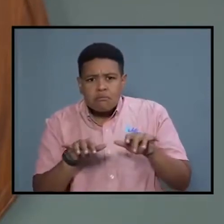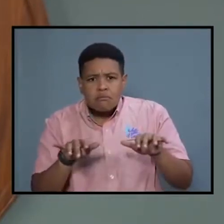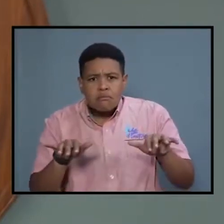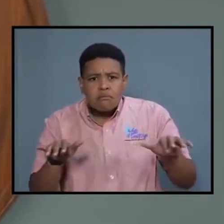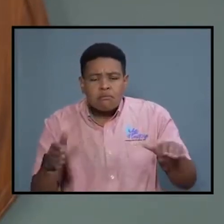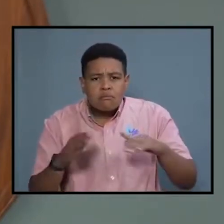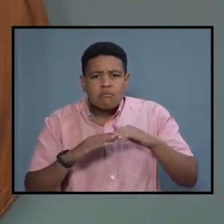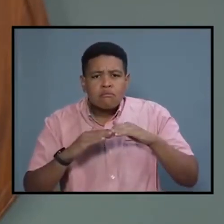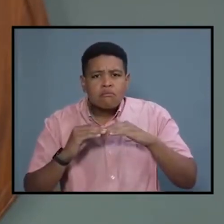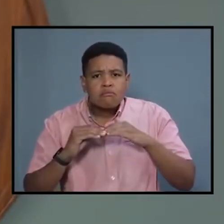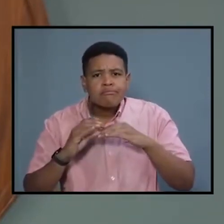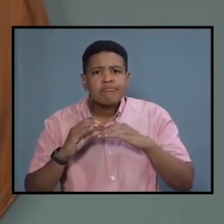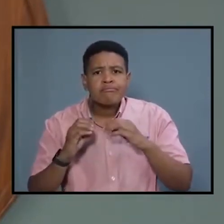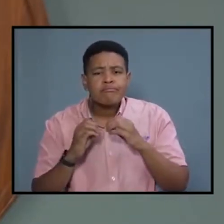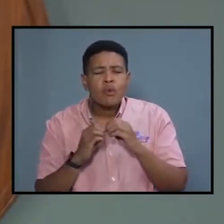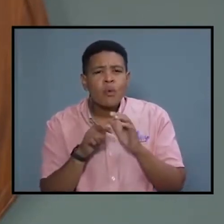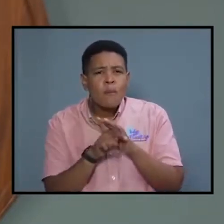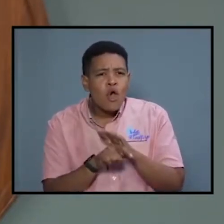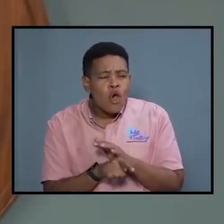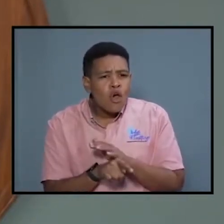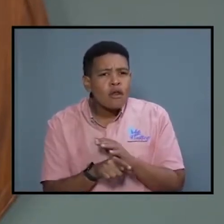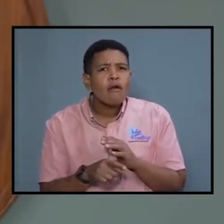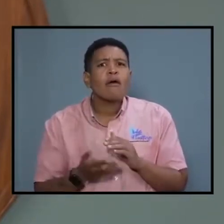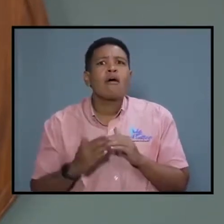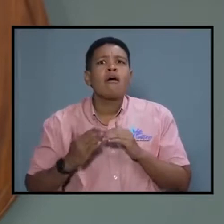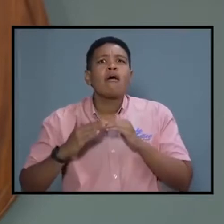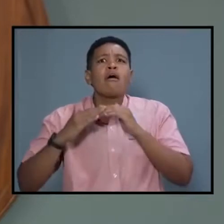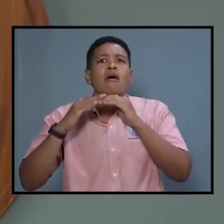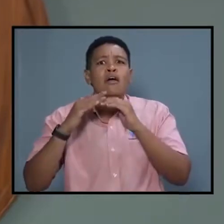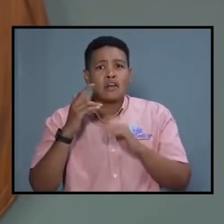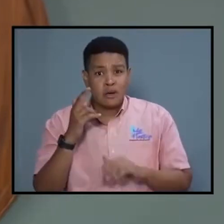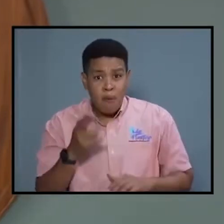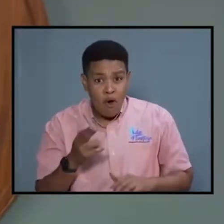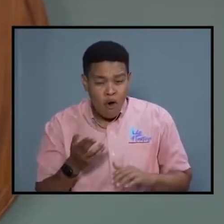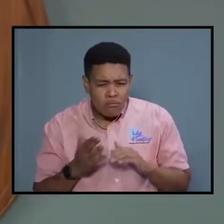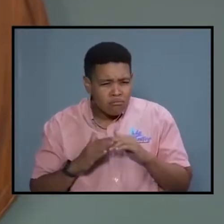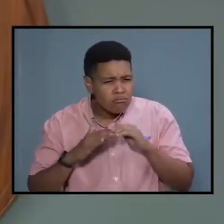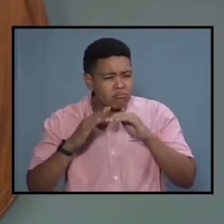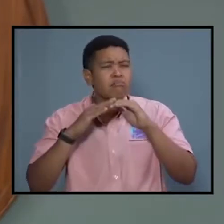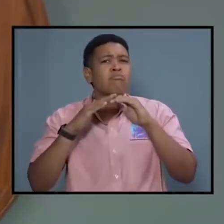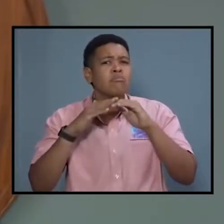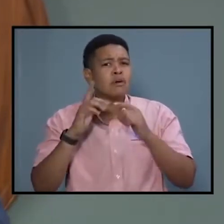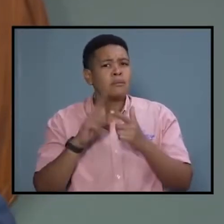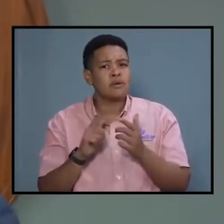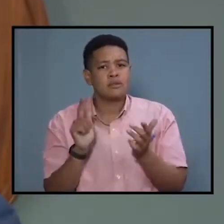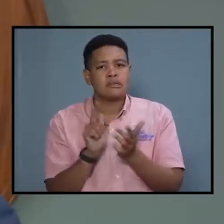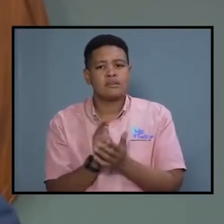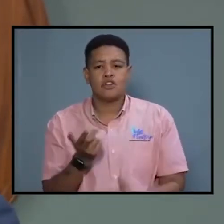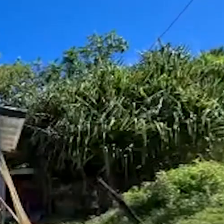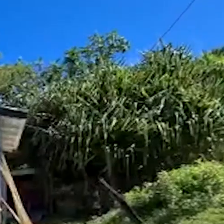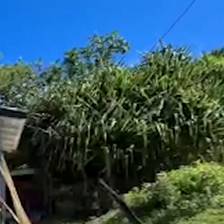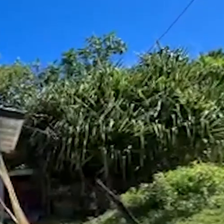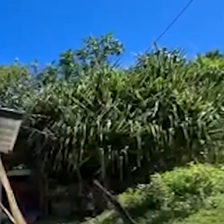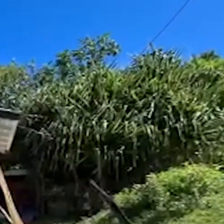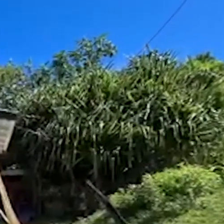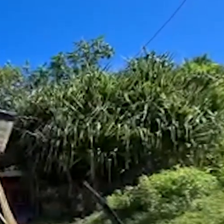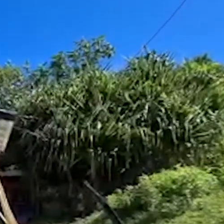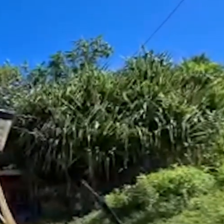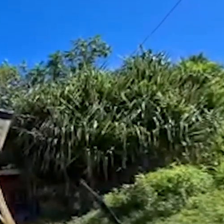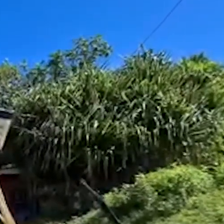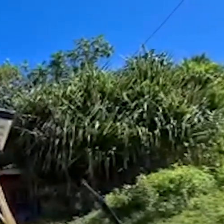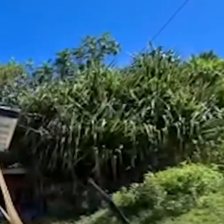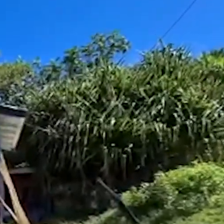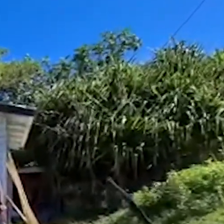in murders, in shootings and the illegal possession of weapons.